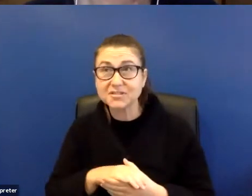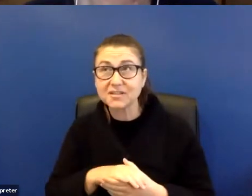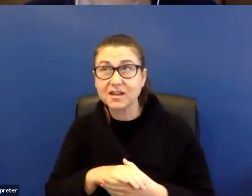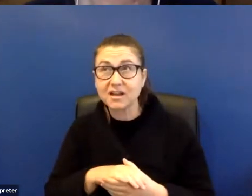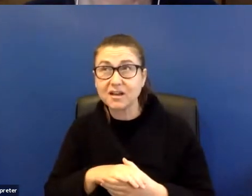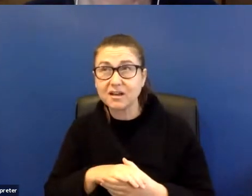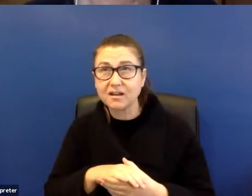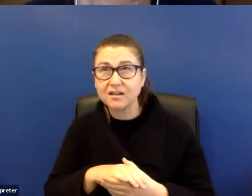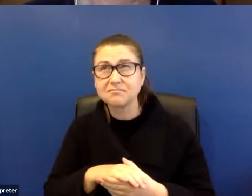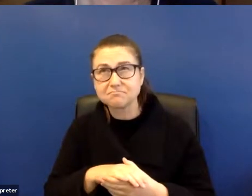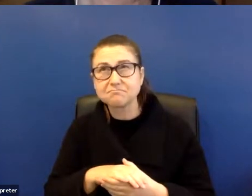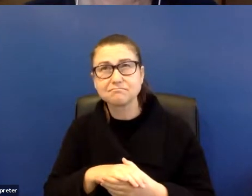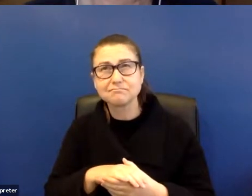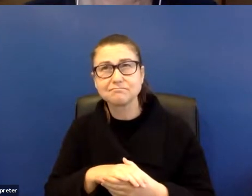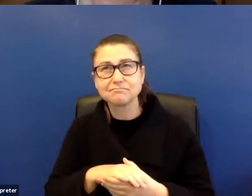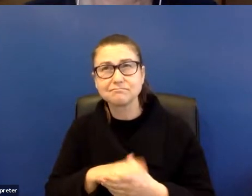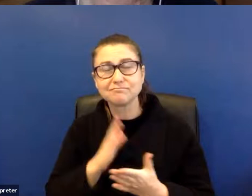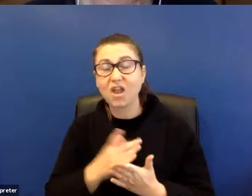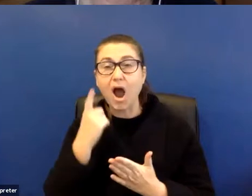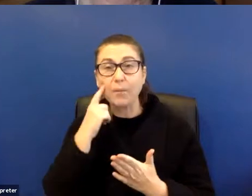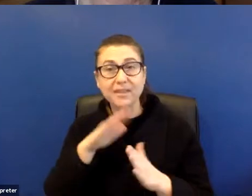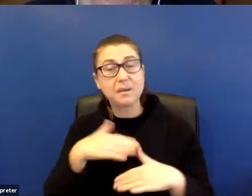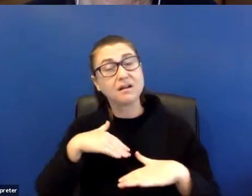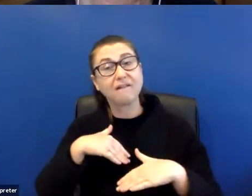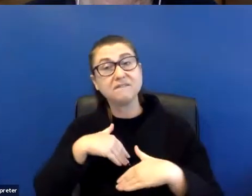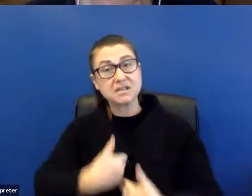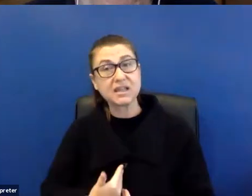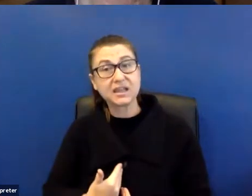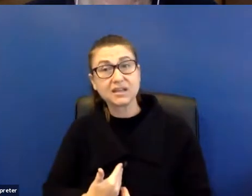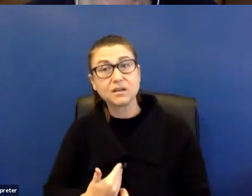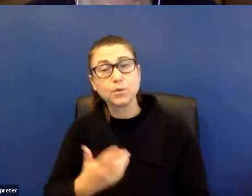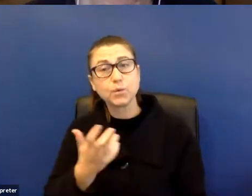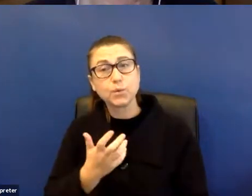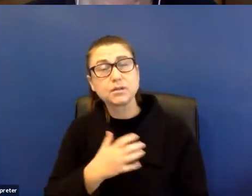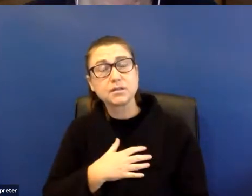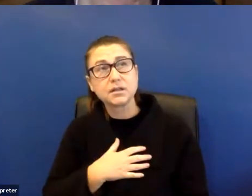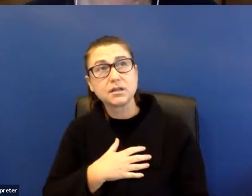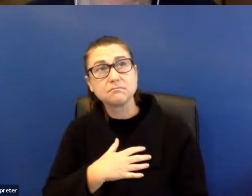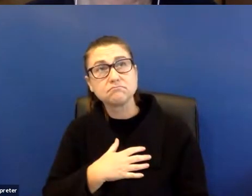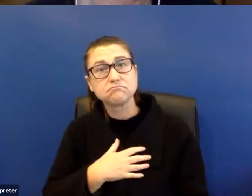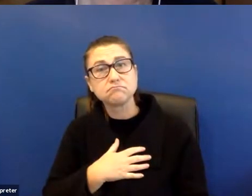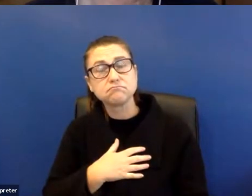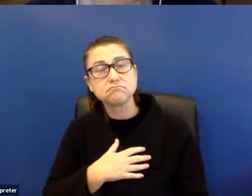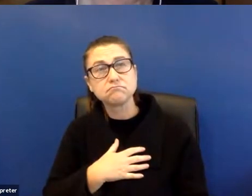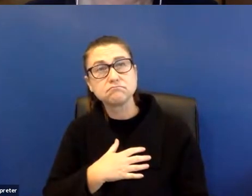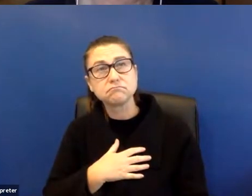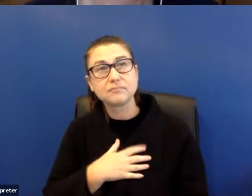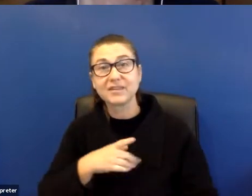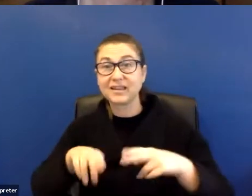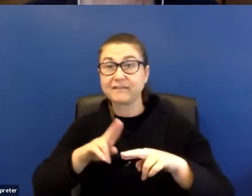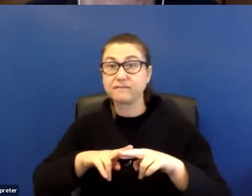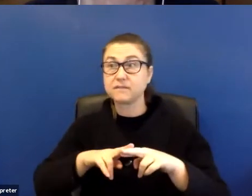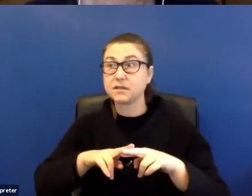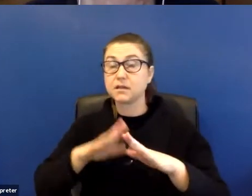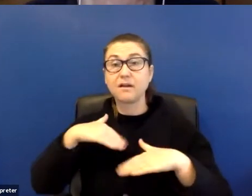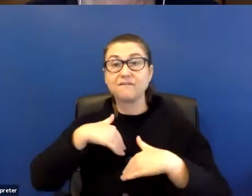I was thinking actually about fatigue and how when you experience a lot of